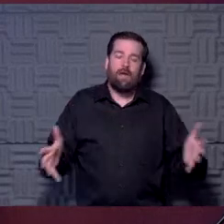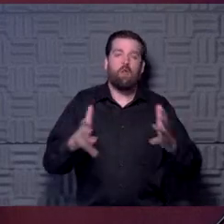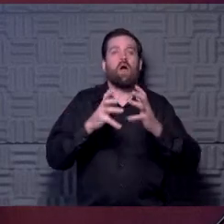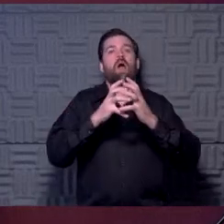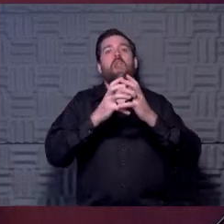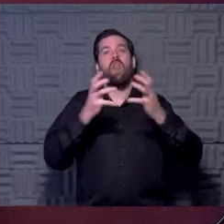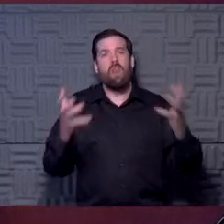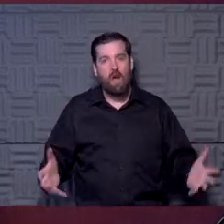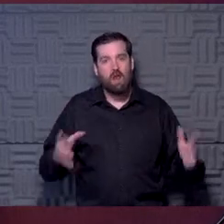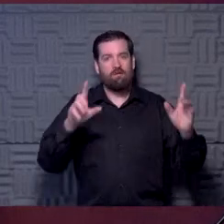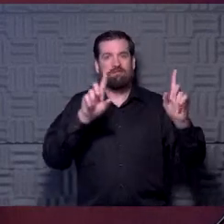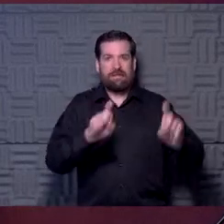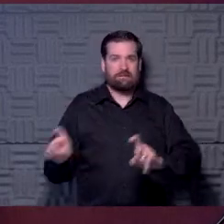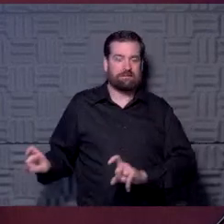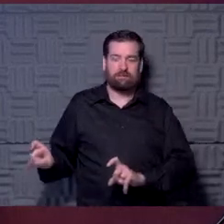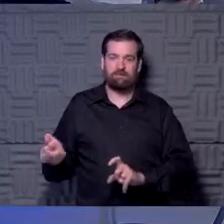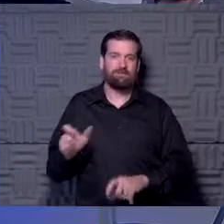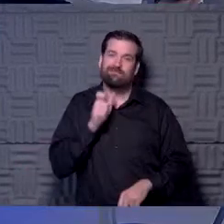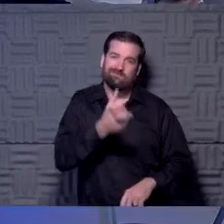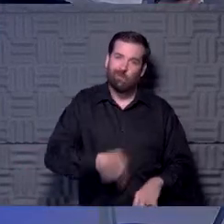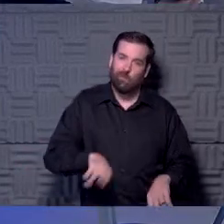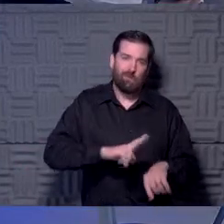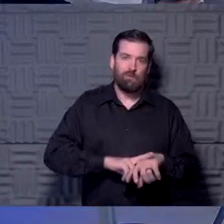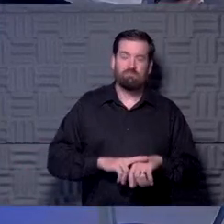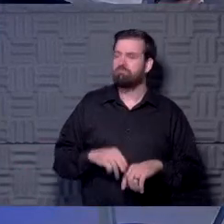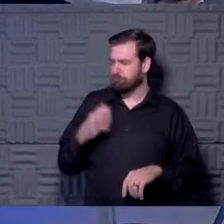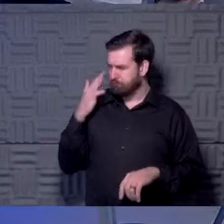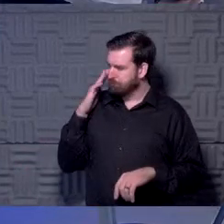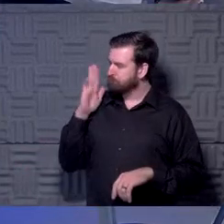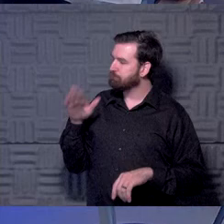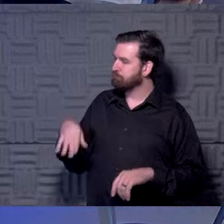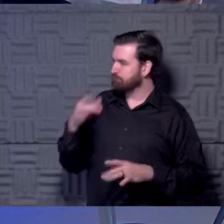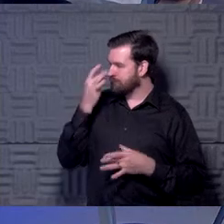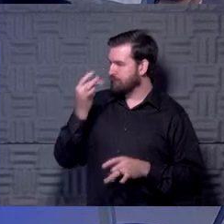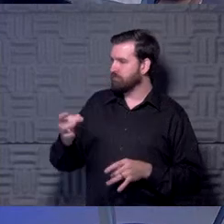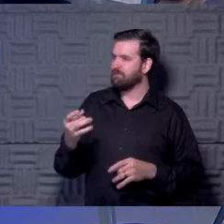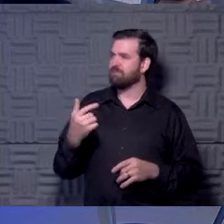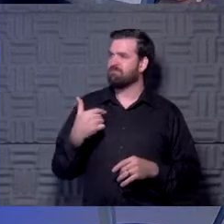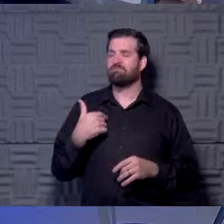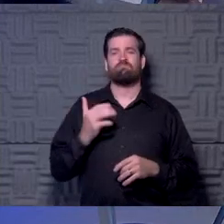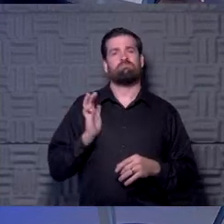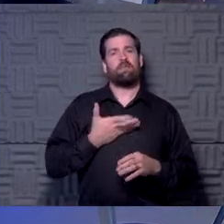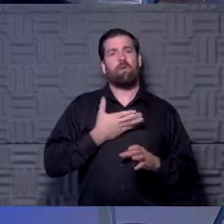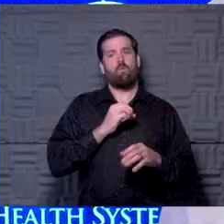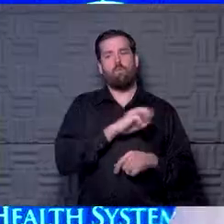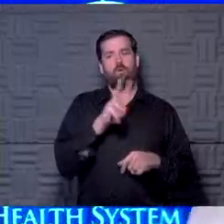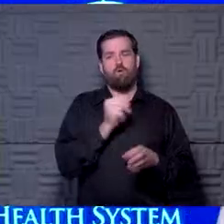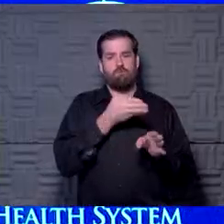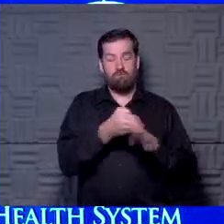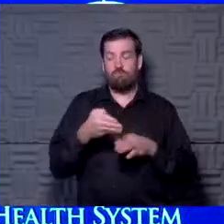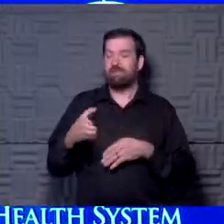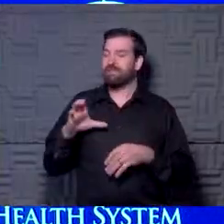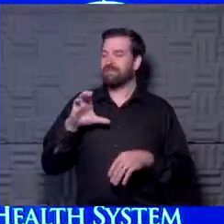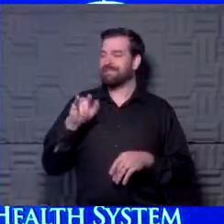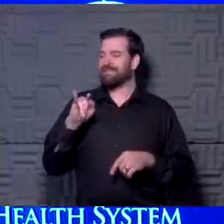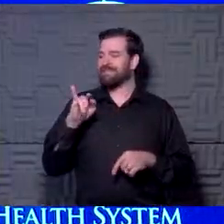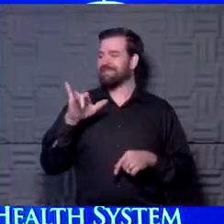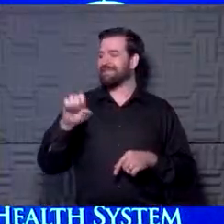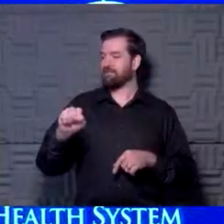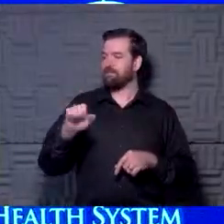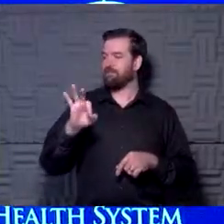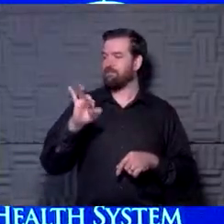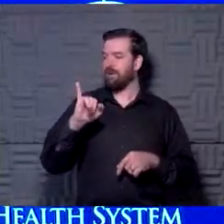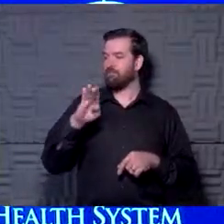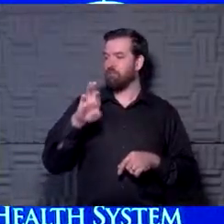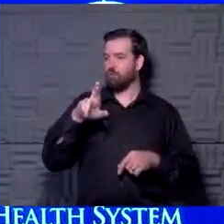that is outside the norm. Yeah. You know, it's interesting. We all have this in our respective fields. So I'm a cystic fibrosis doctor. treat people